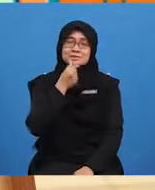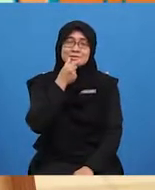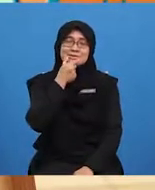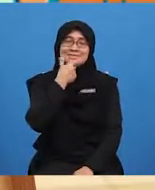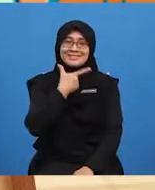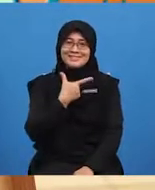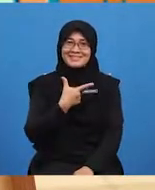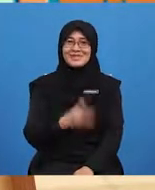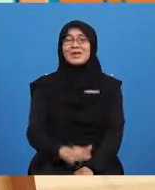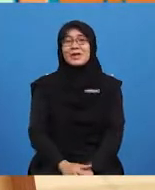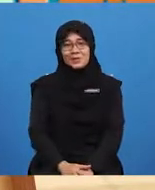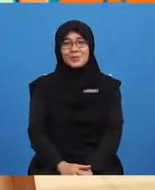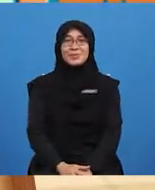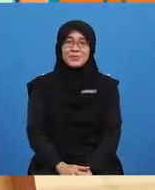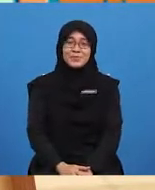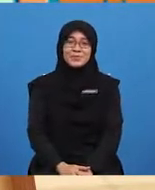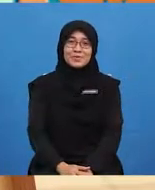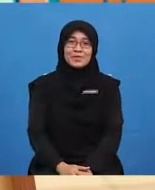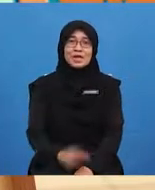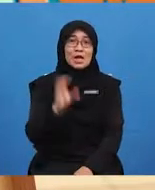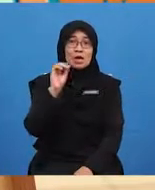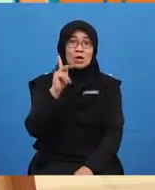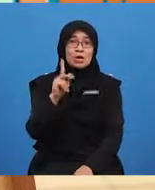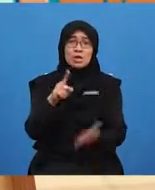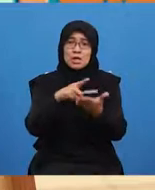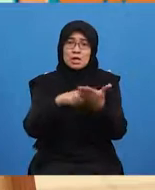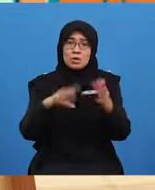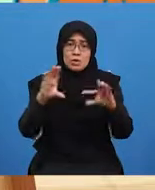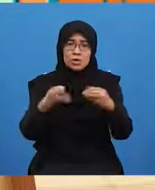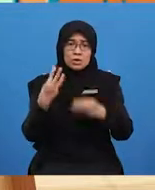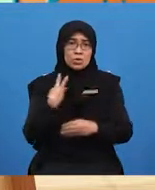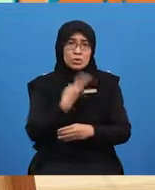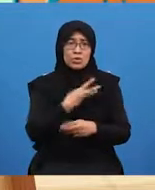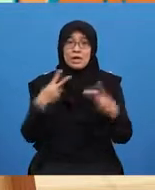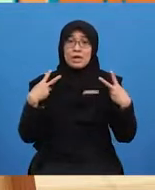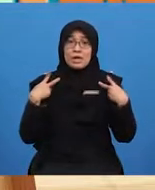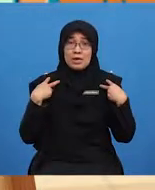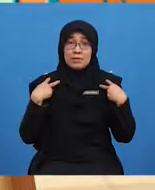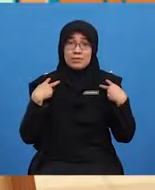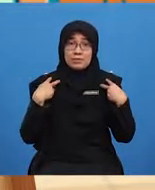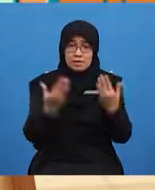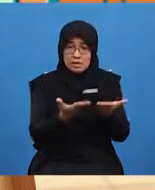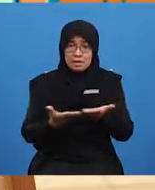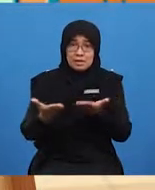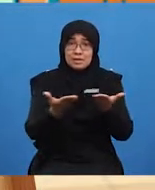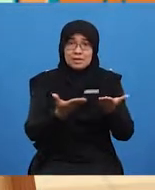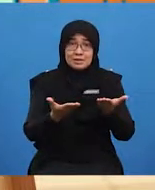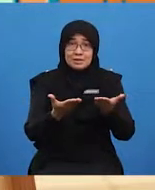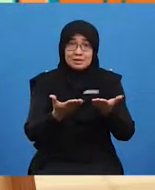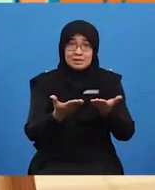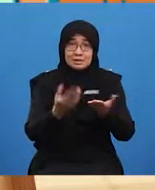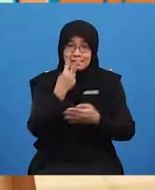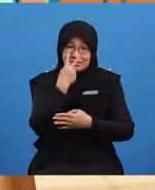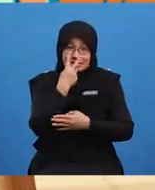Well, well, well. What do we have here? It seems like a mysterious